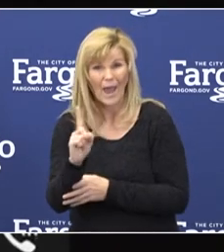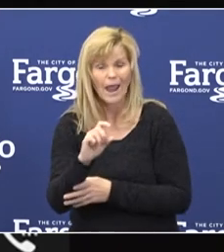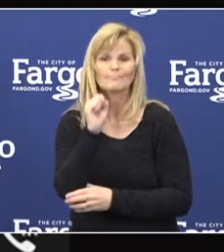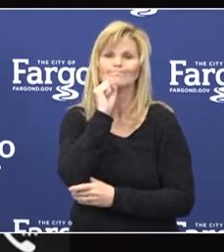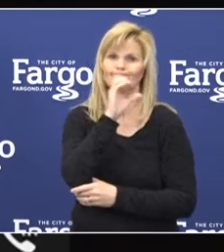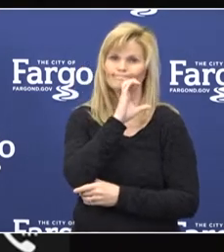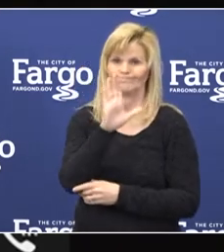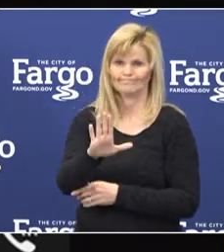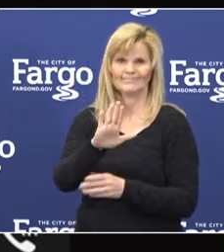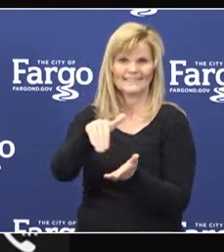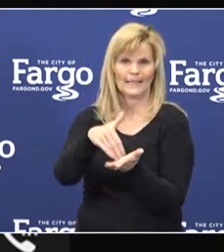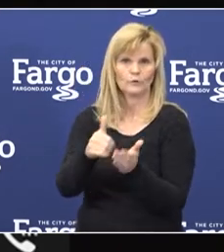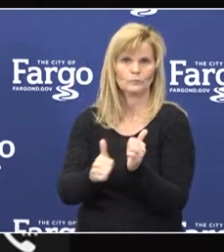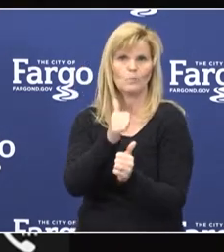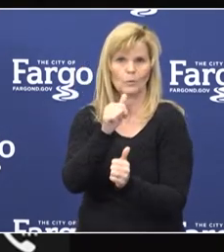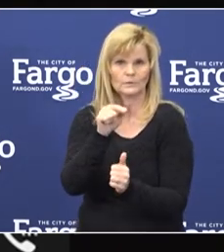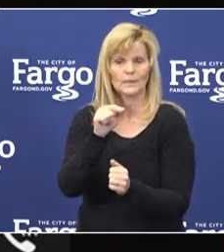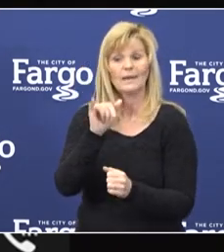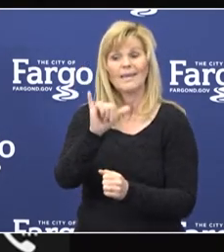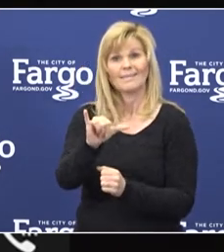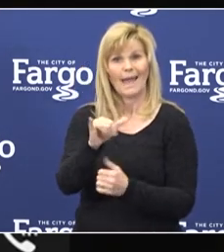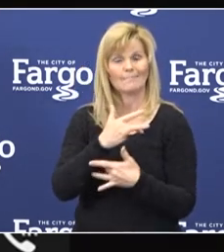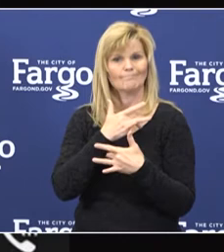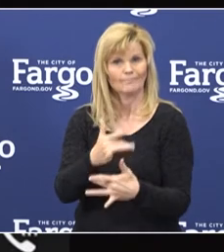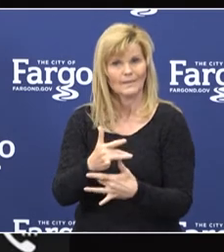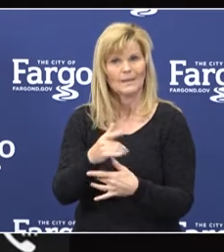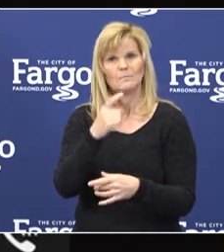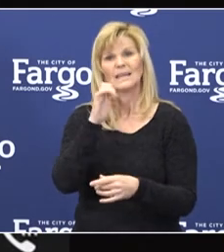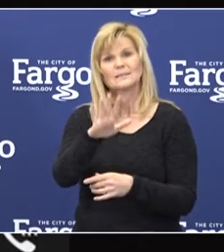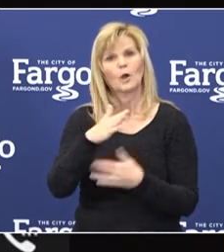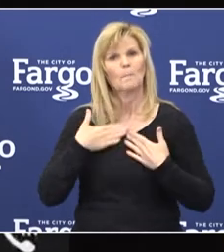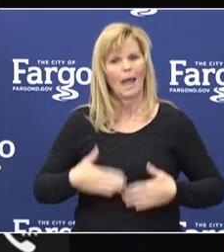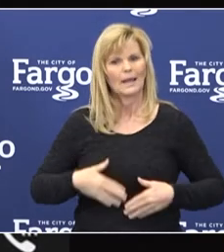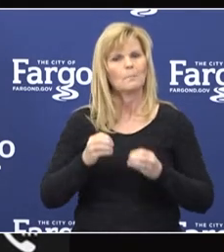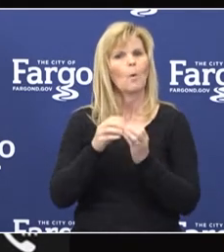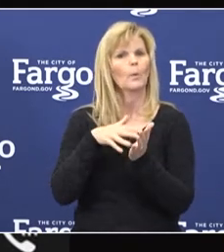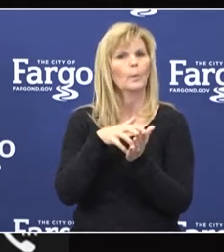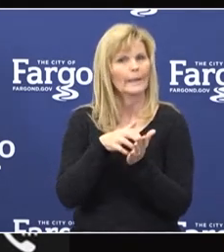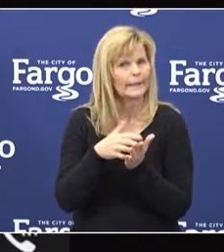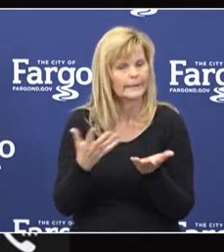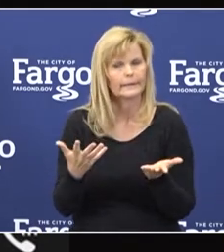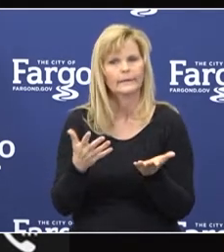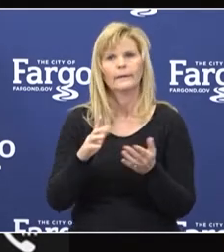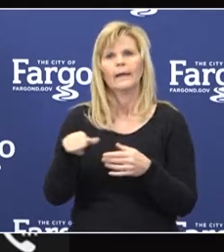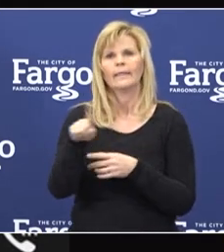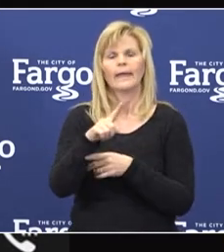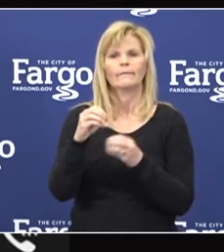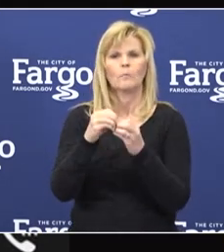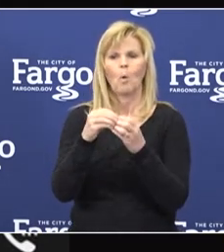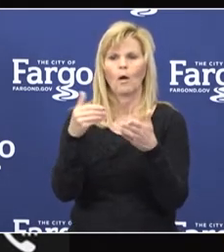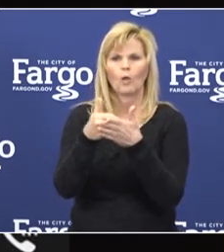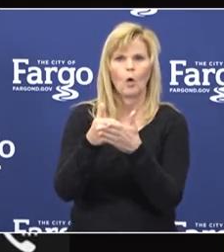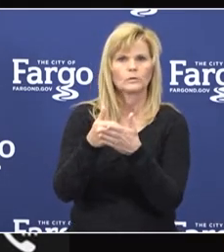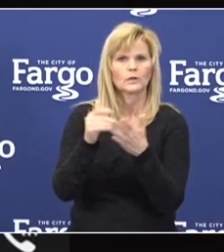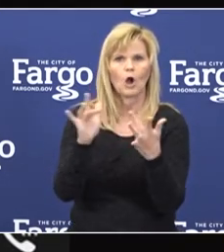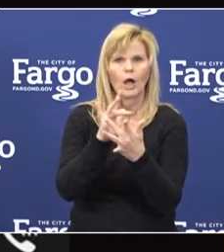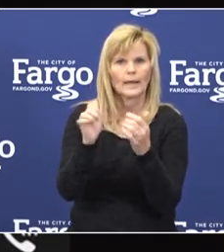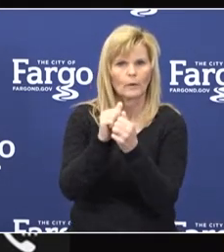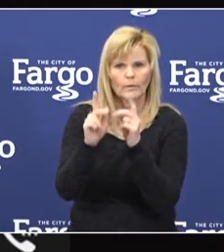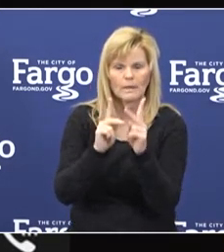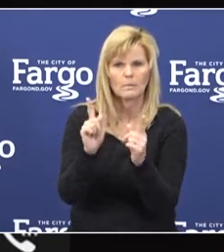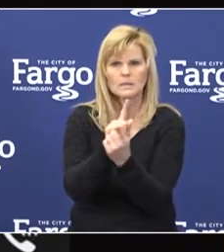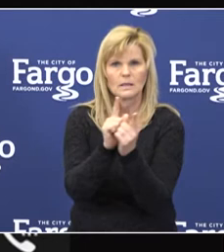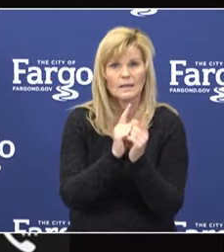Those are often due to medical compromise. They are closer contacts with people and